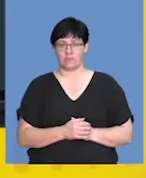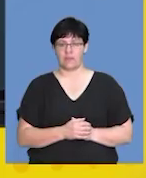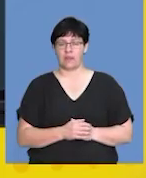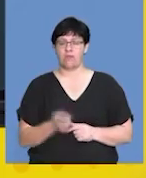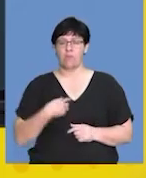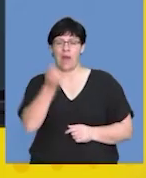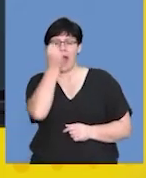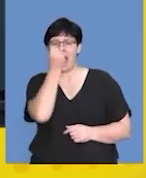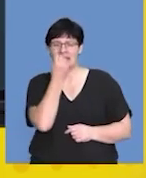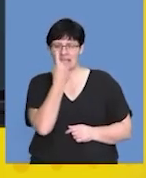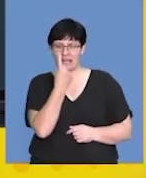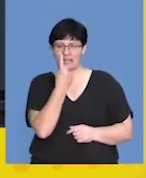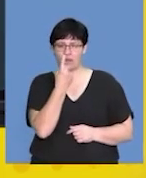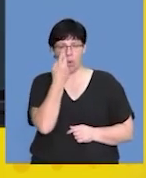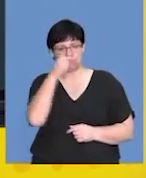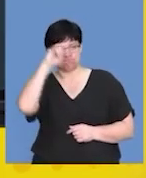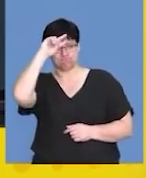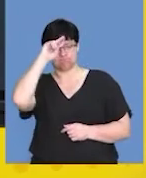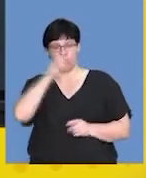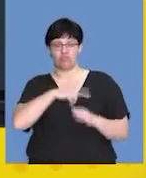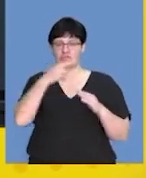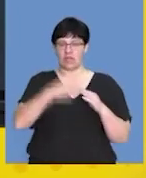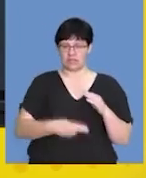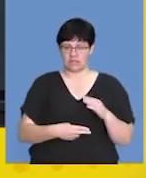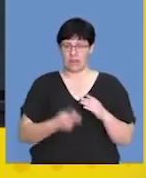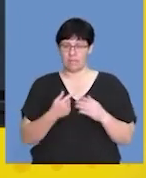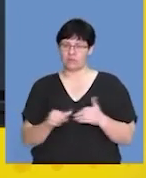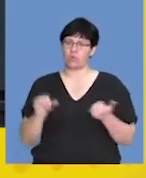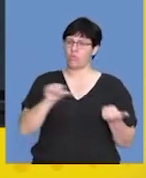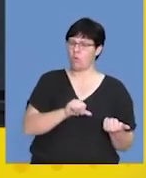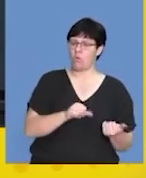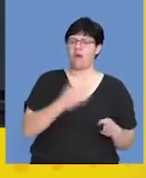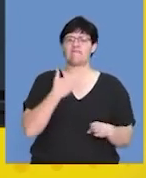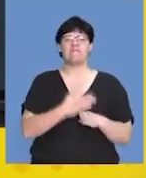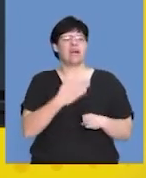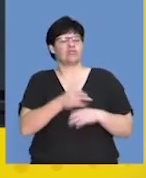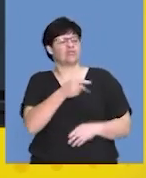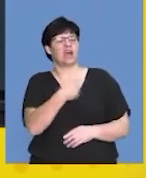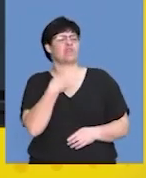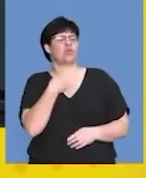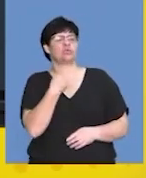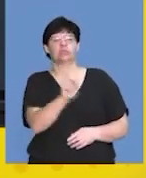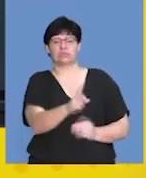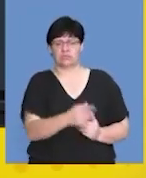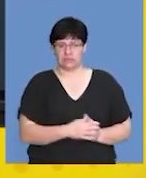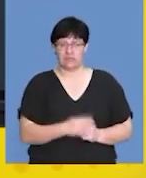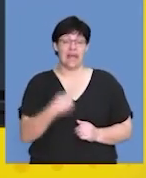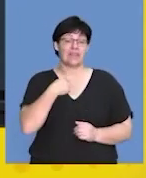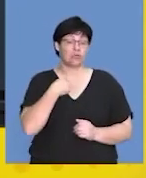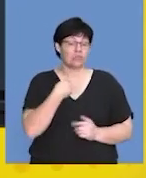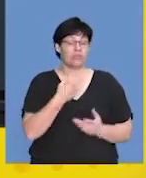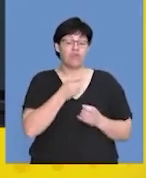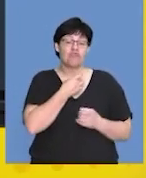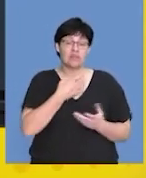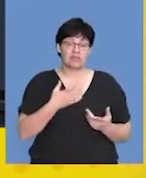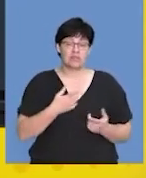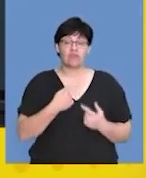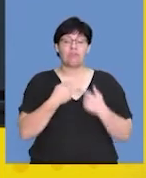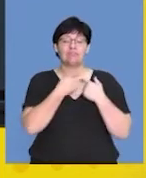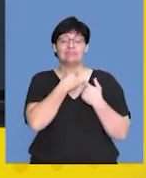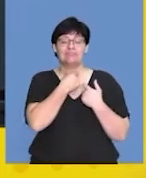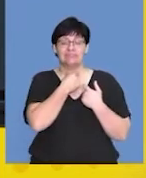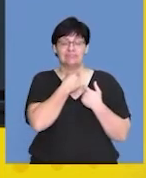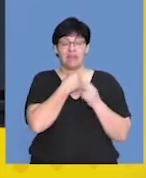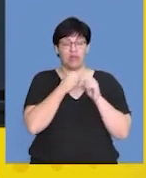order for us to understand and interpret these results, we've got to go back to the function of thyroxin. Now, remember that thyroxin is released from the thyroid